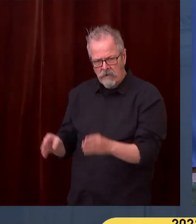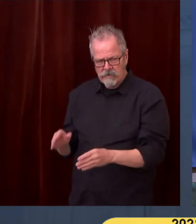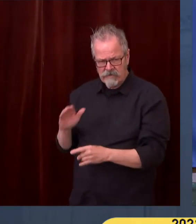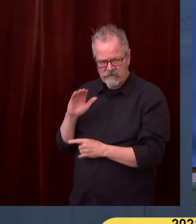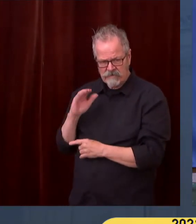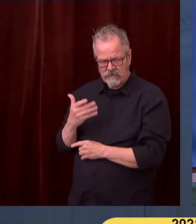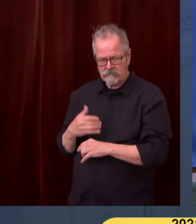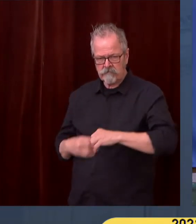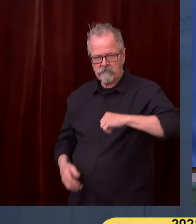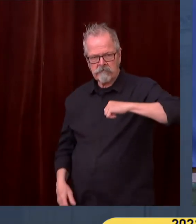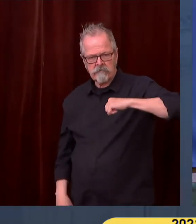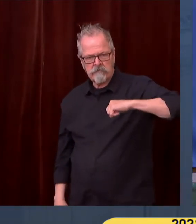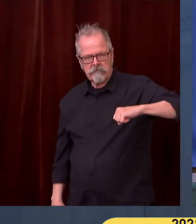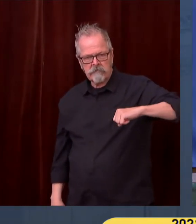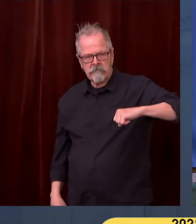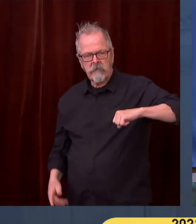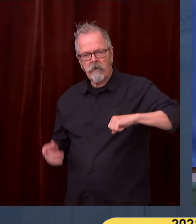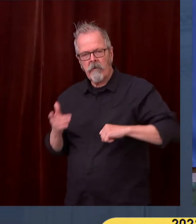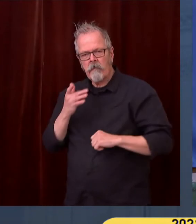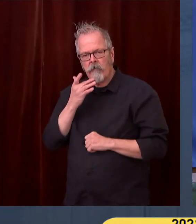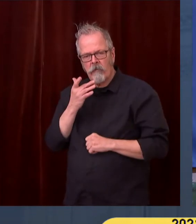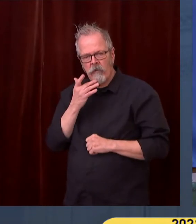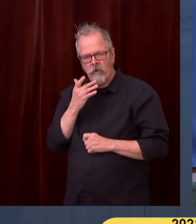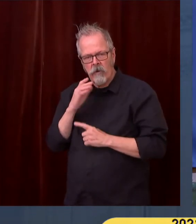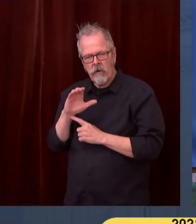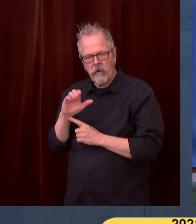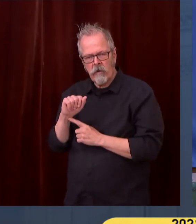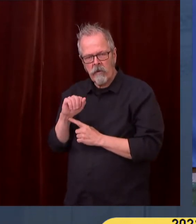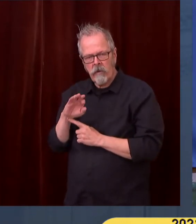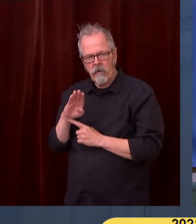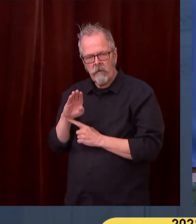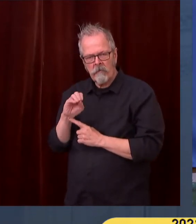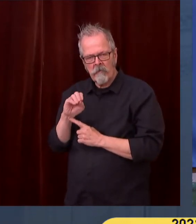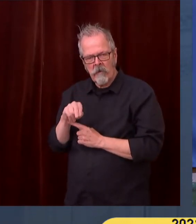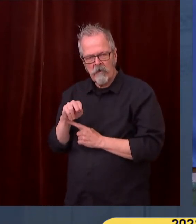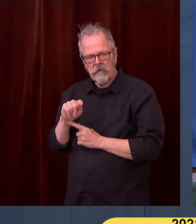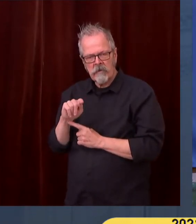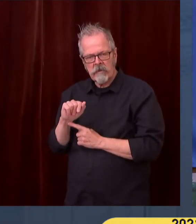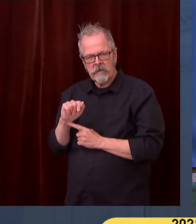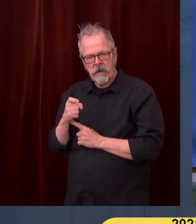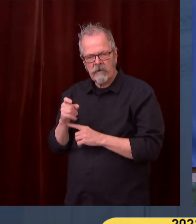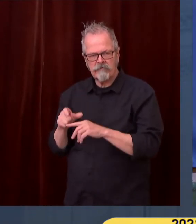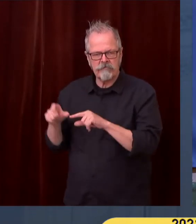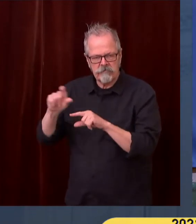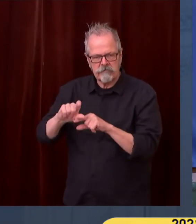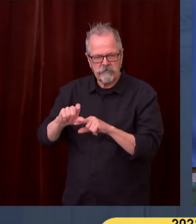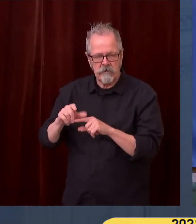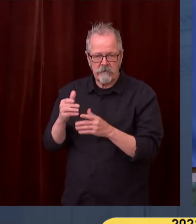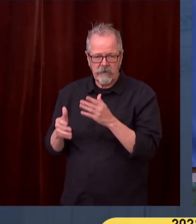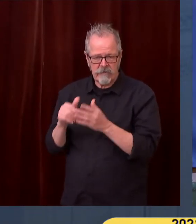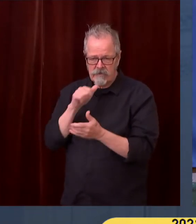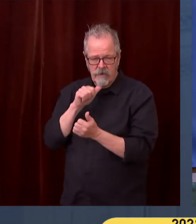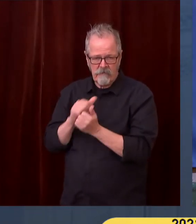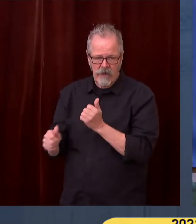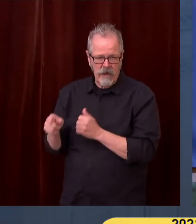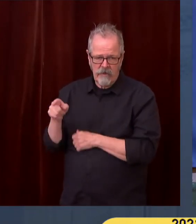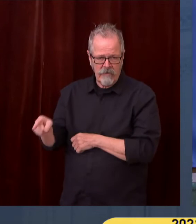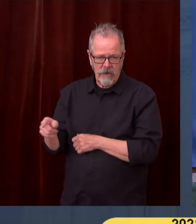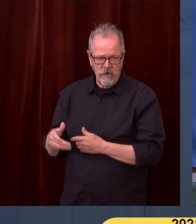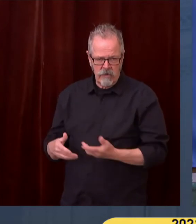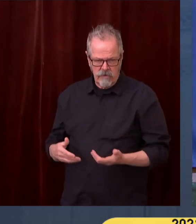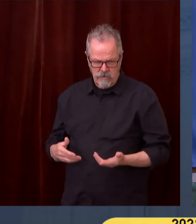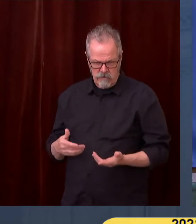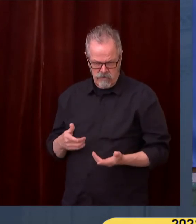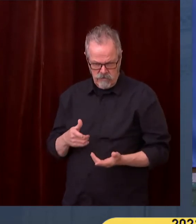supportive or how willing are you to look at a carbon tax like maybe the Washington strong proposal to get the funding you